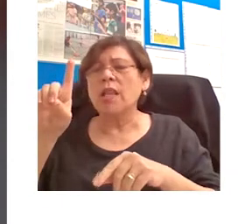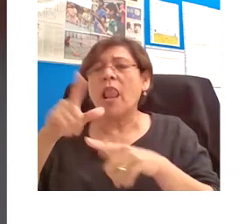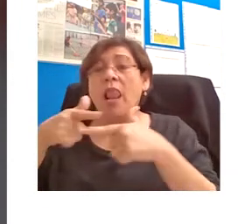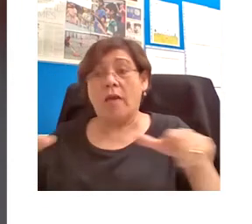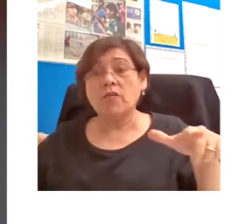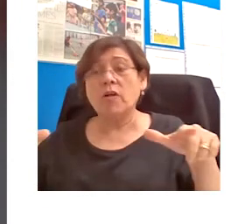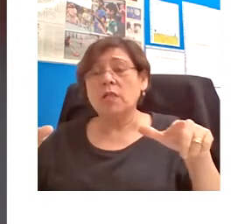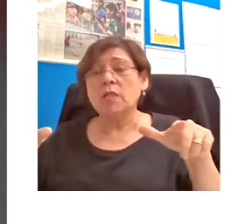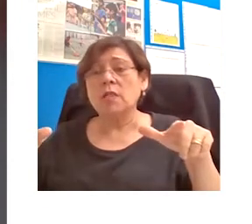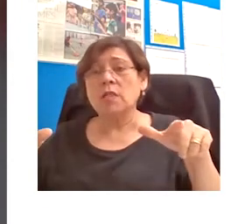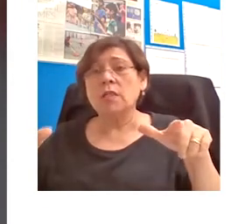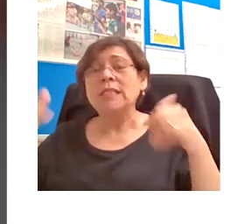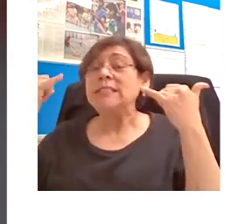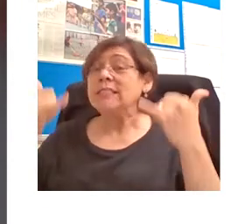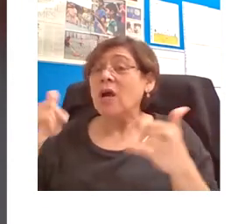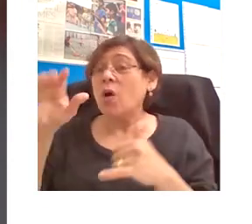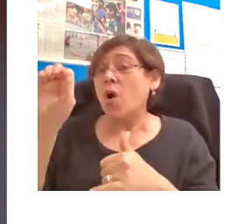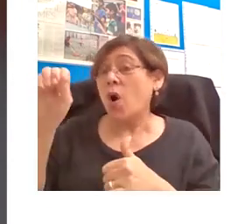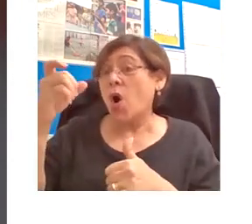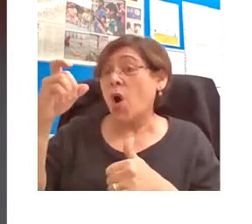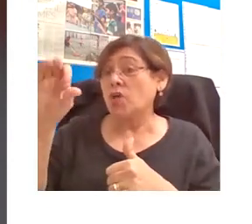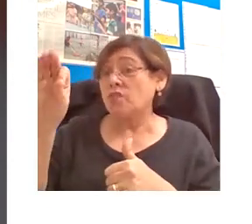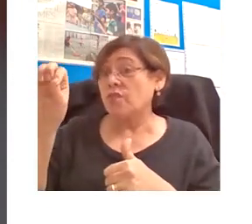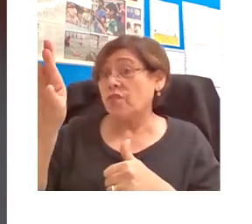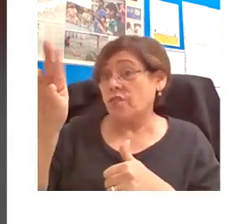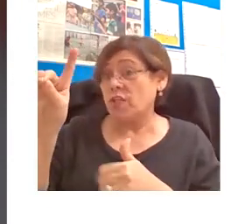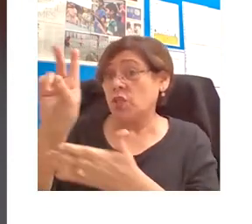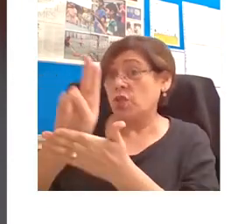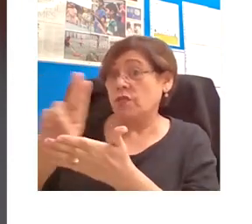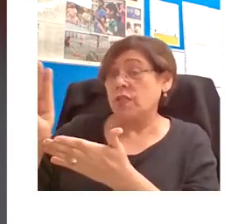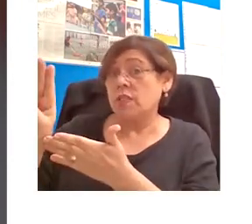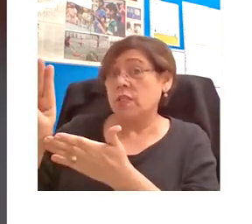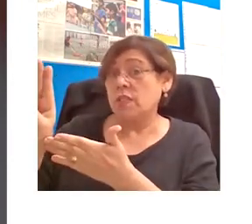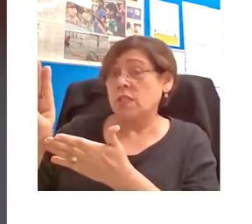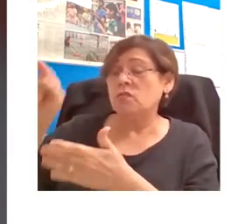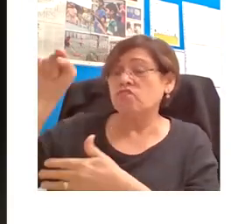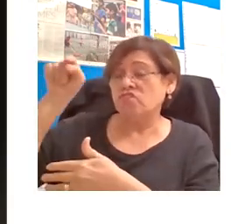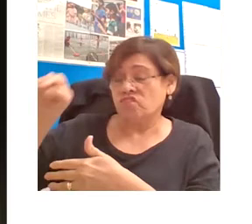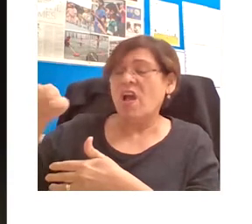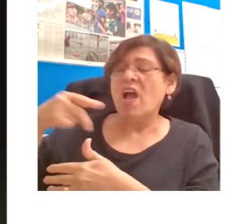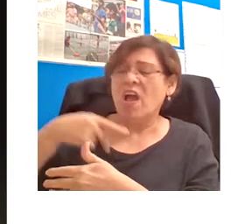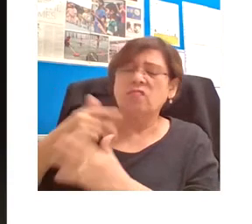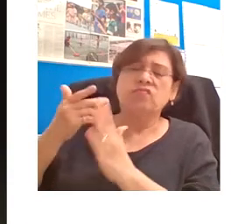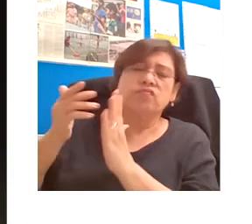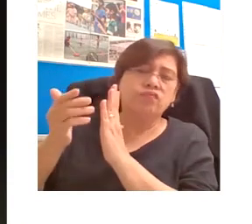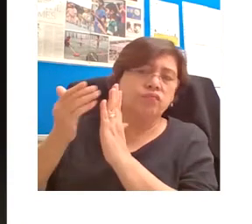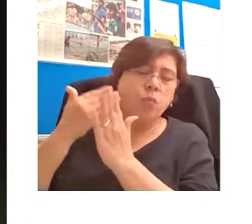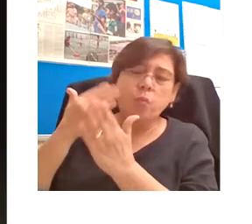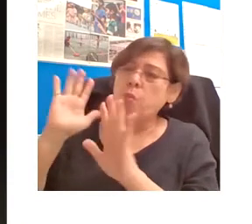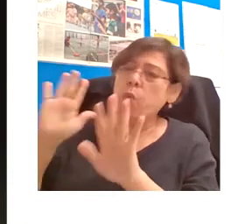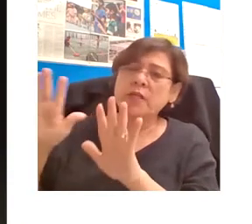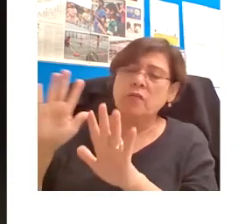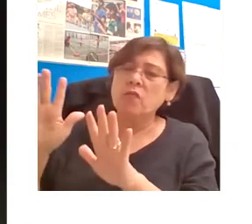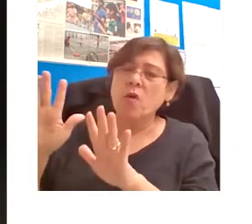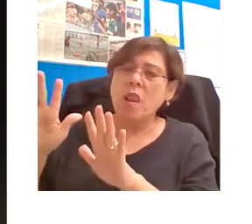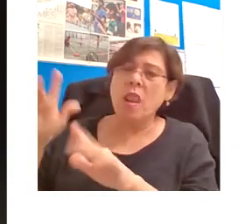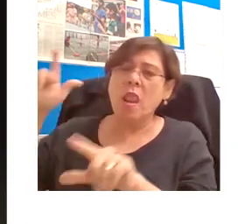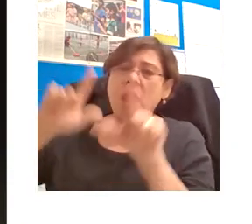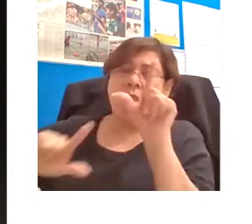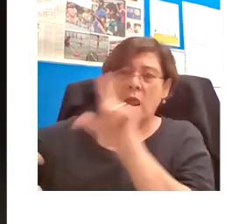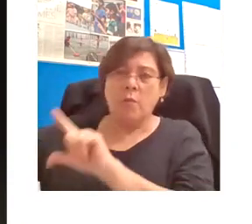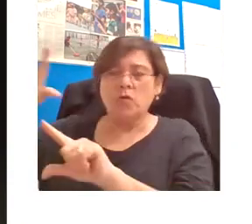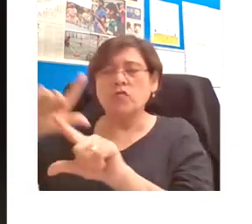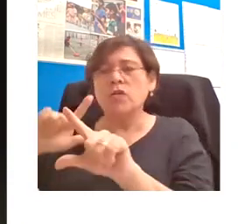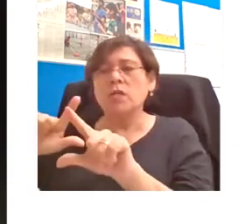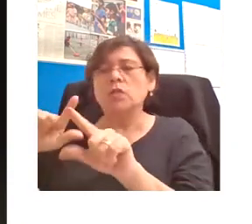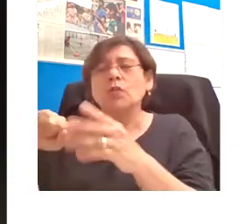Oxford, it turns out, is an excellent laboratory for beginning the process of experimenting in